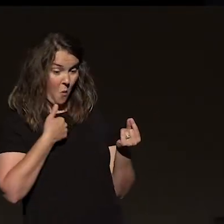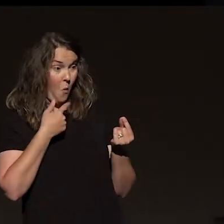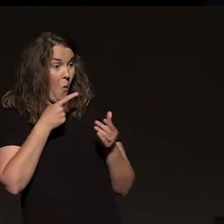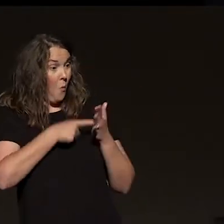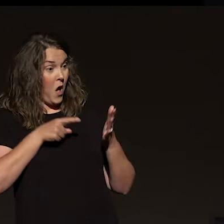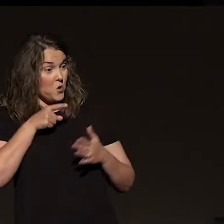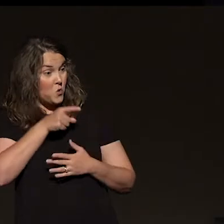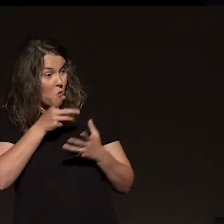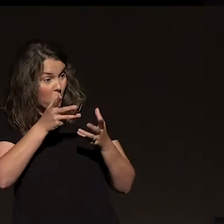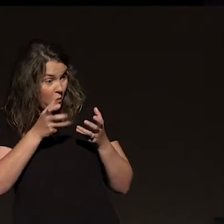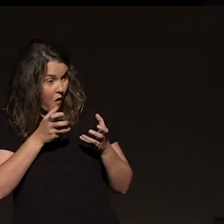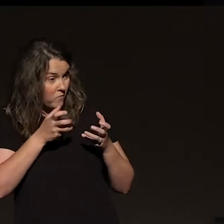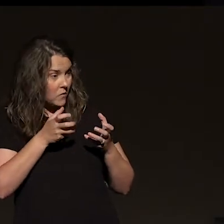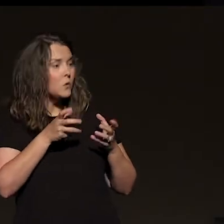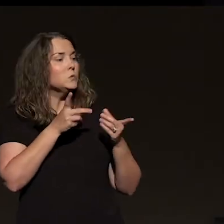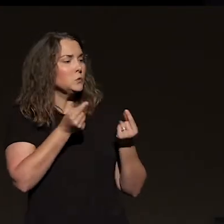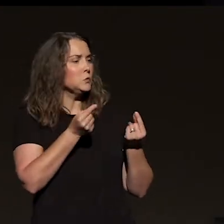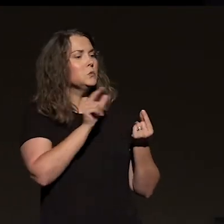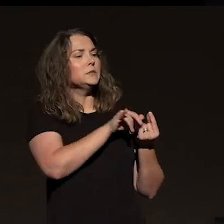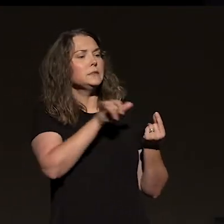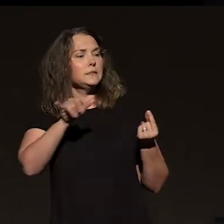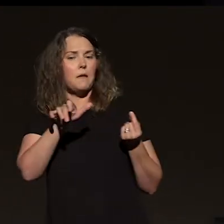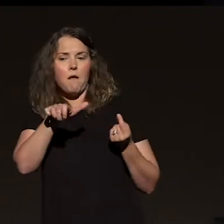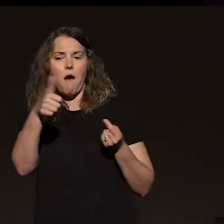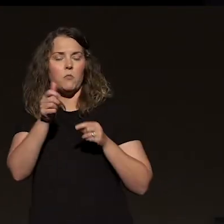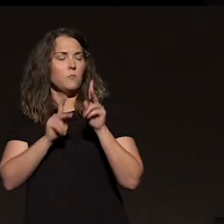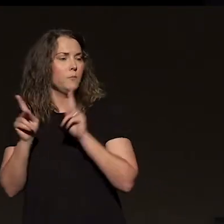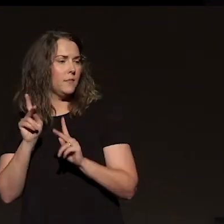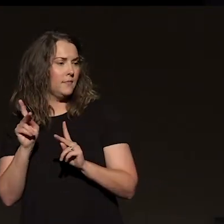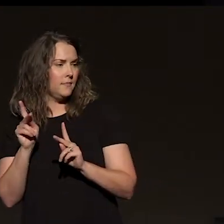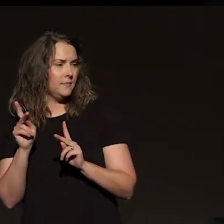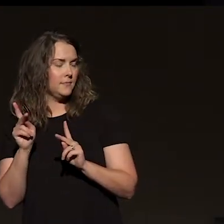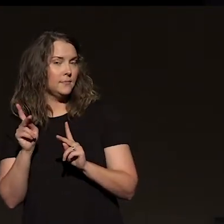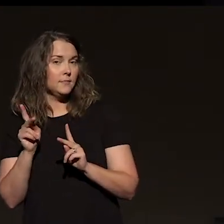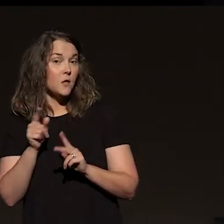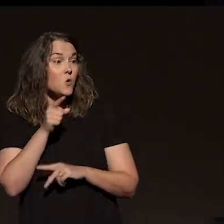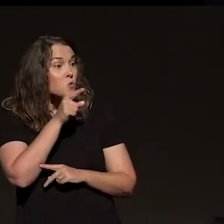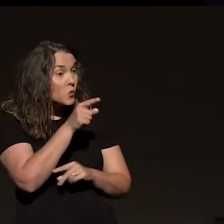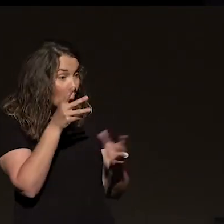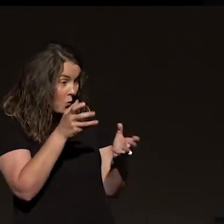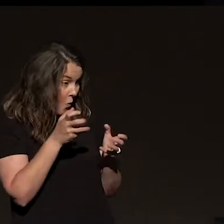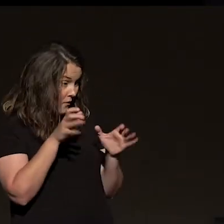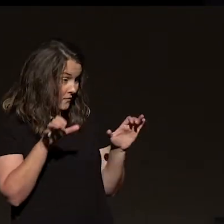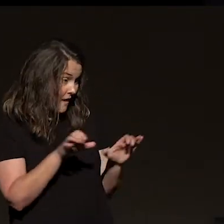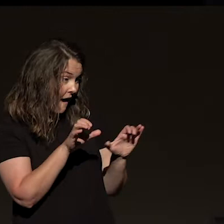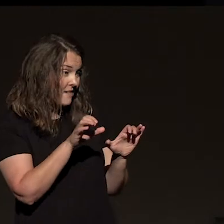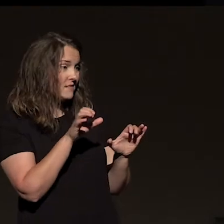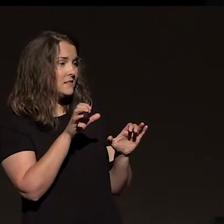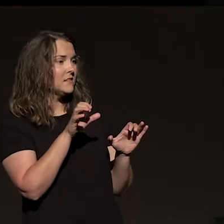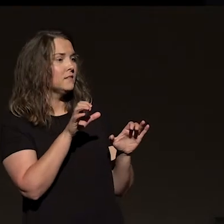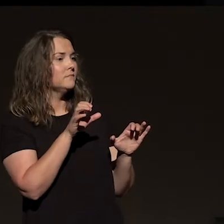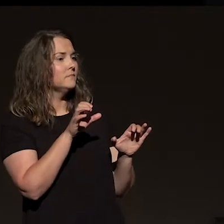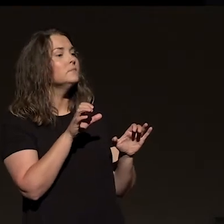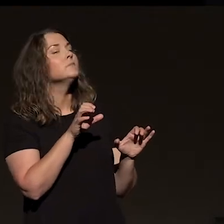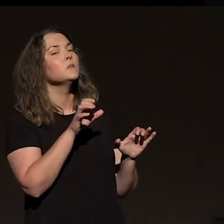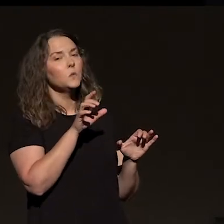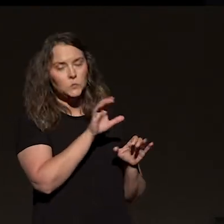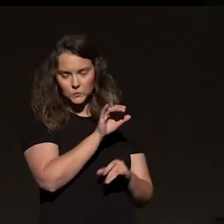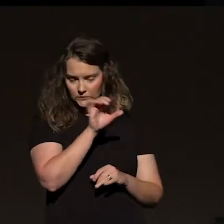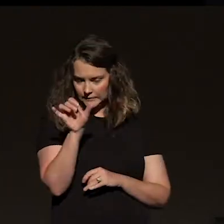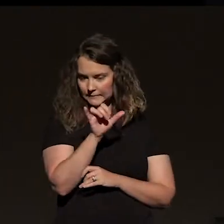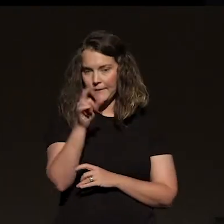thing you would want them to do for you? The way you want to be treated, treat other people.